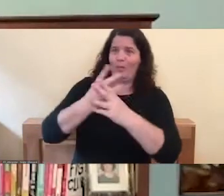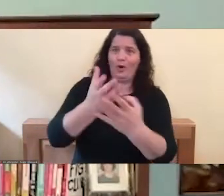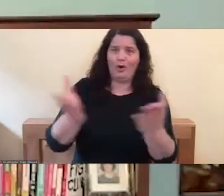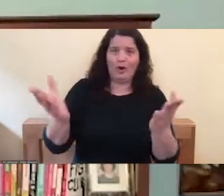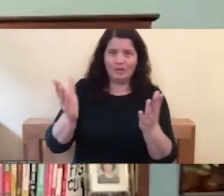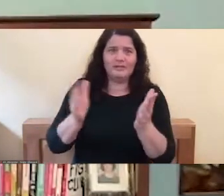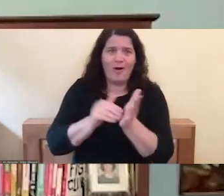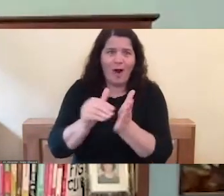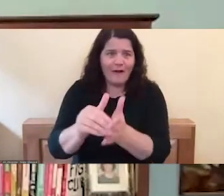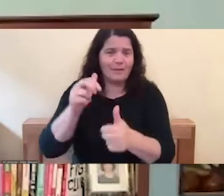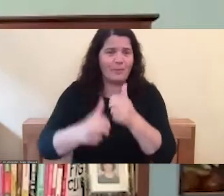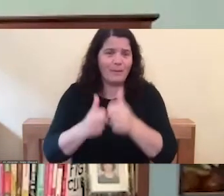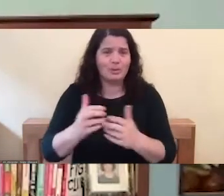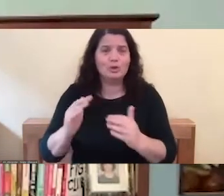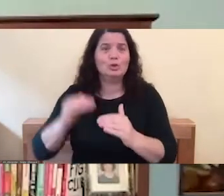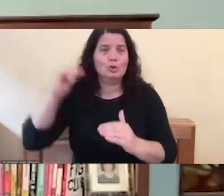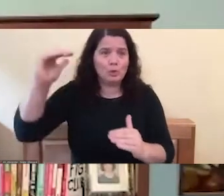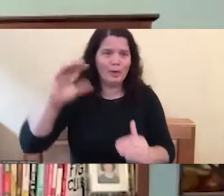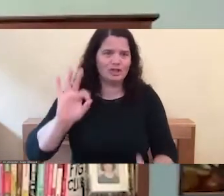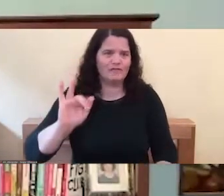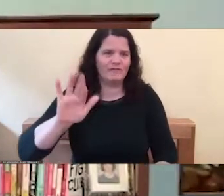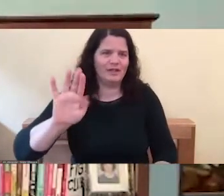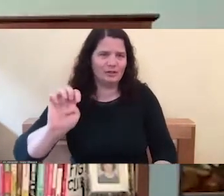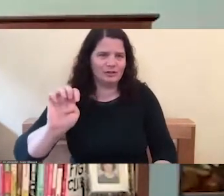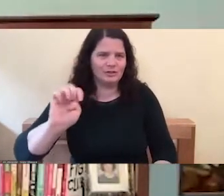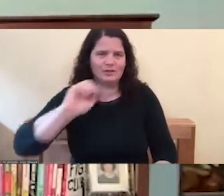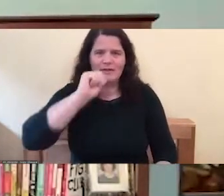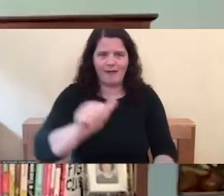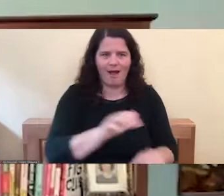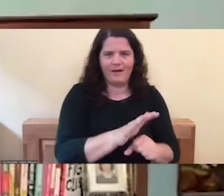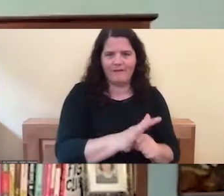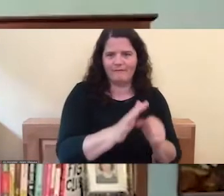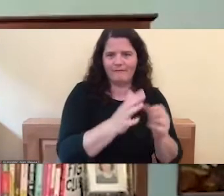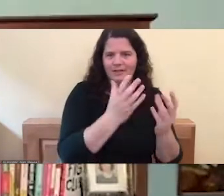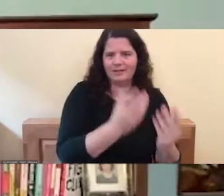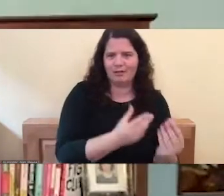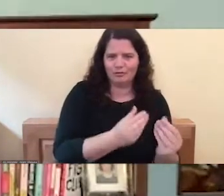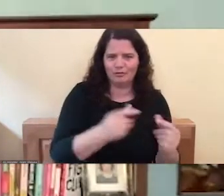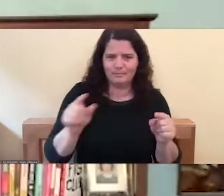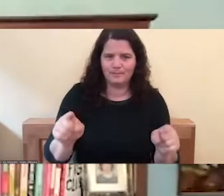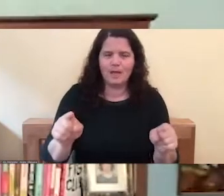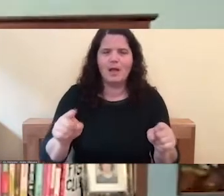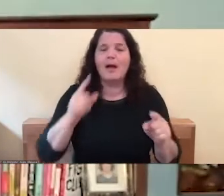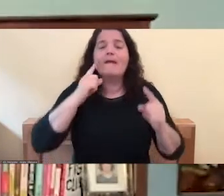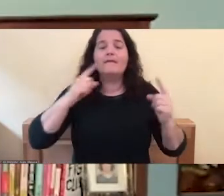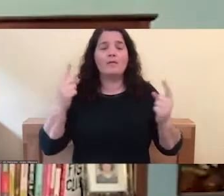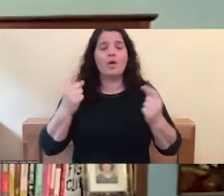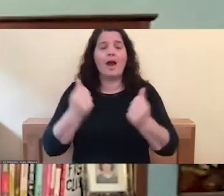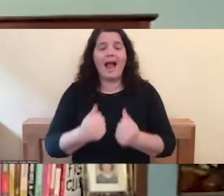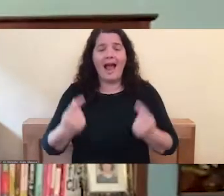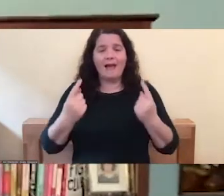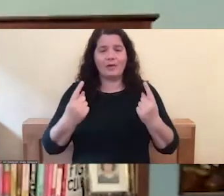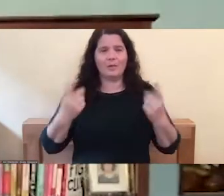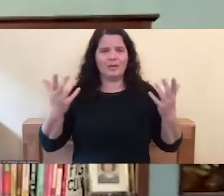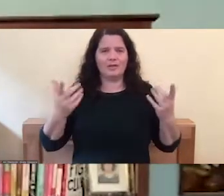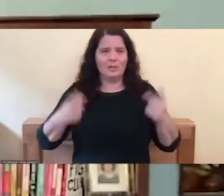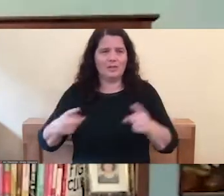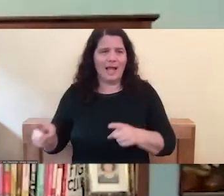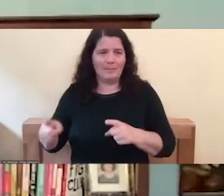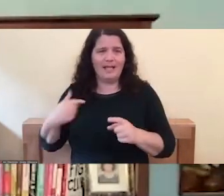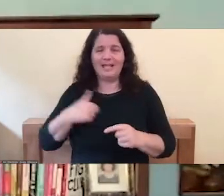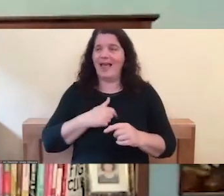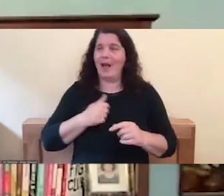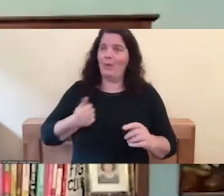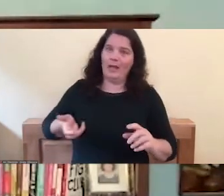But what's happened, I think really, unfortunately for everyone, regardless of gender identity, is that we've gendered these things,